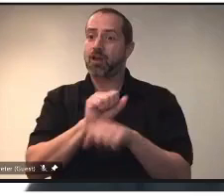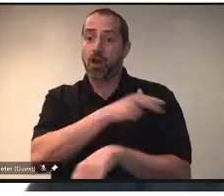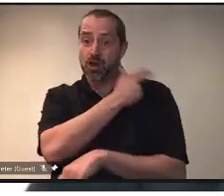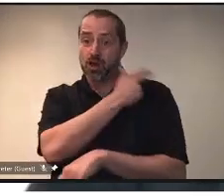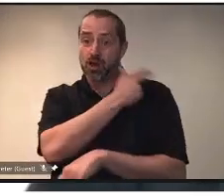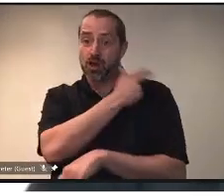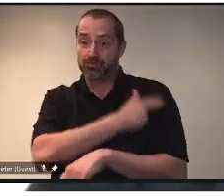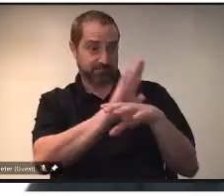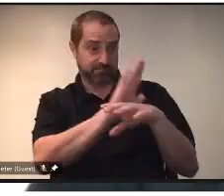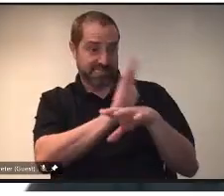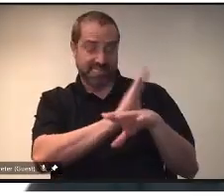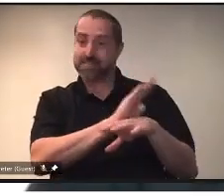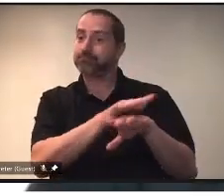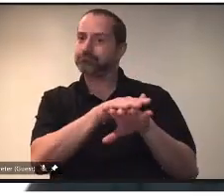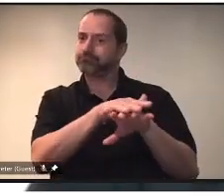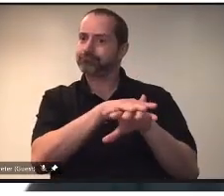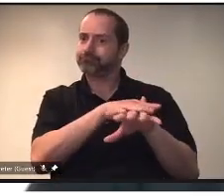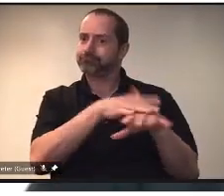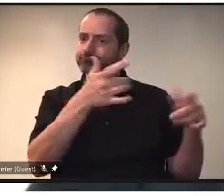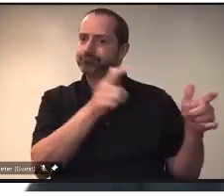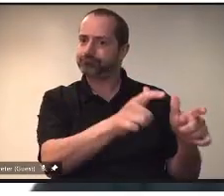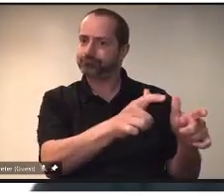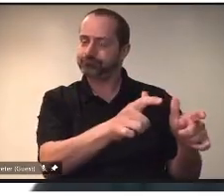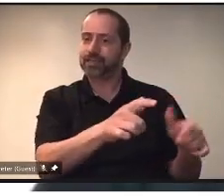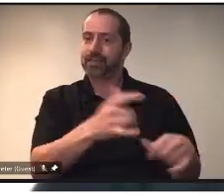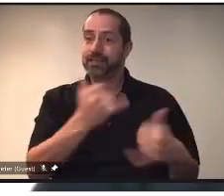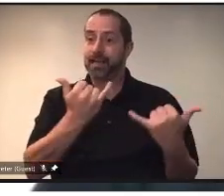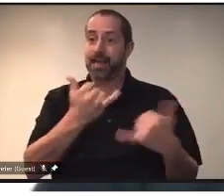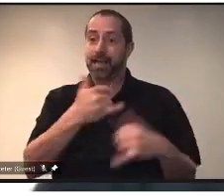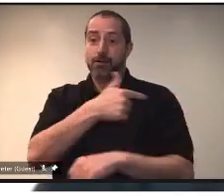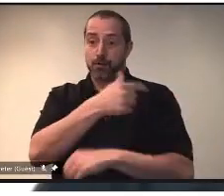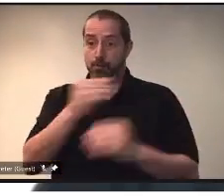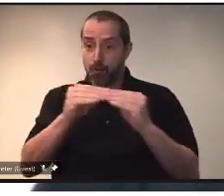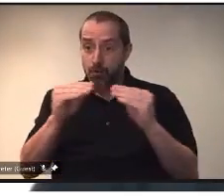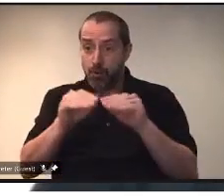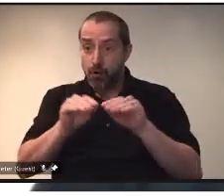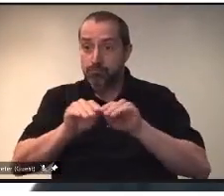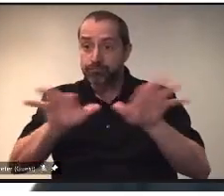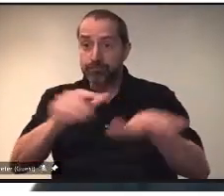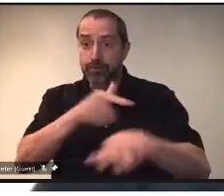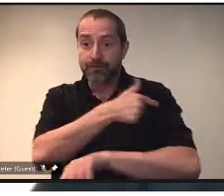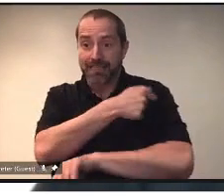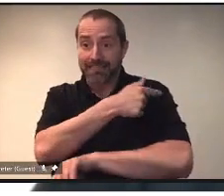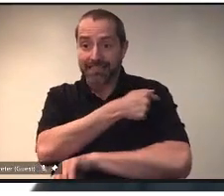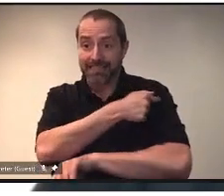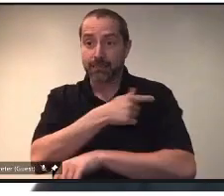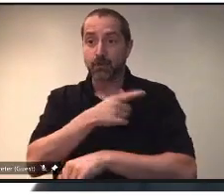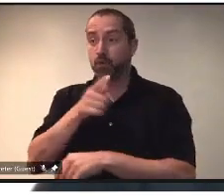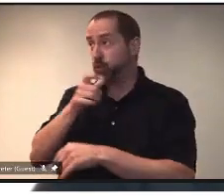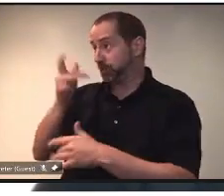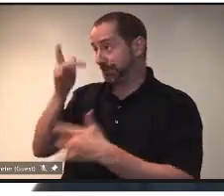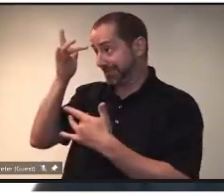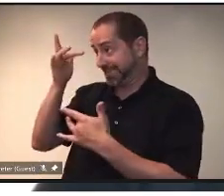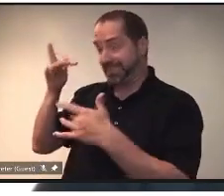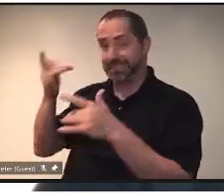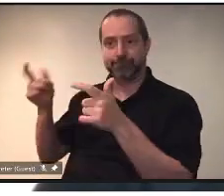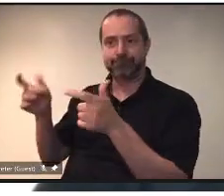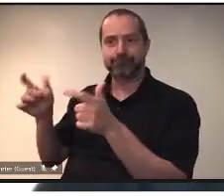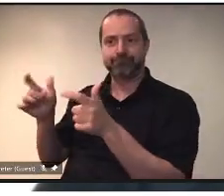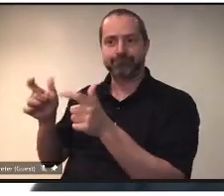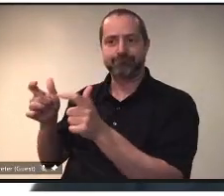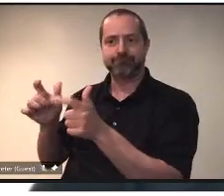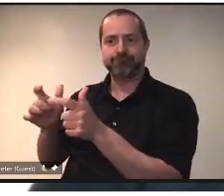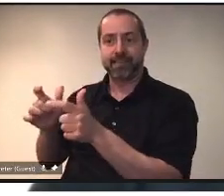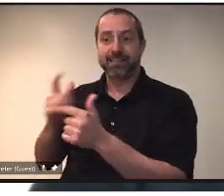As our vaccination numbers go up our case numbers go down. We have now administered over 850,000